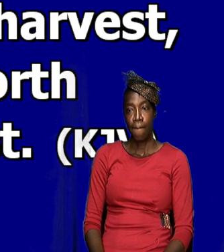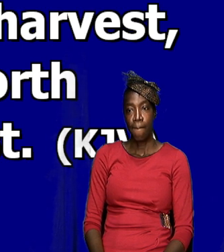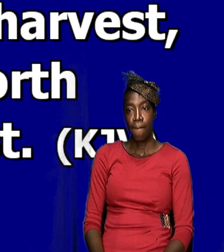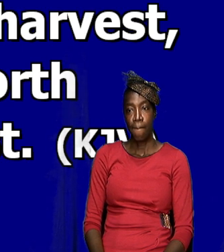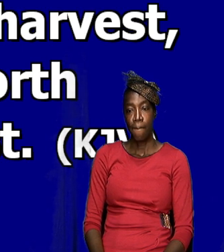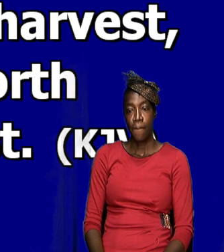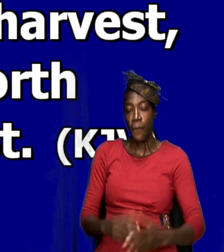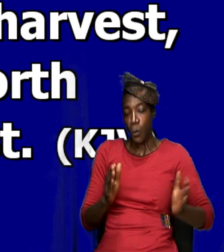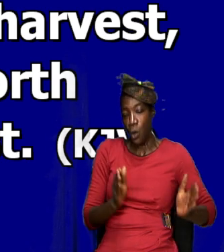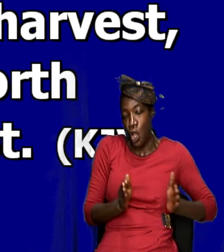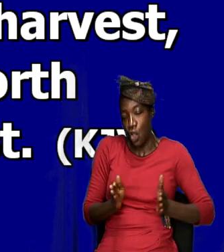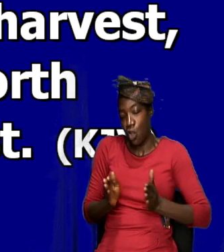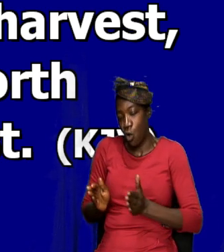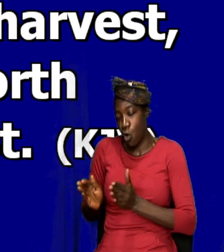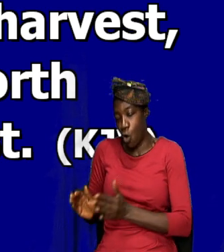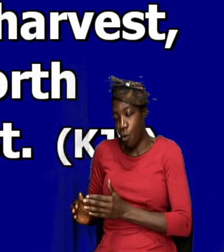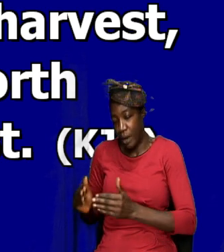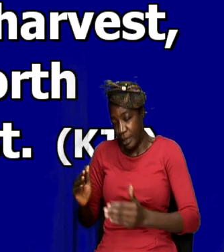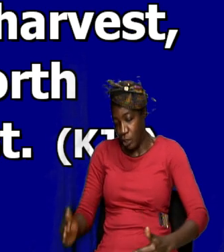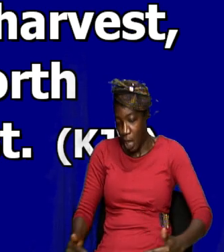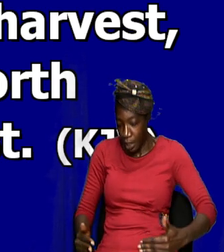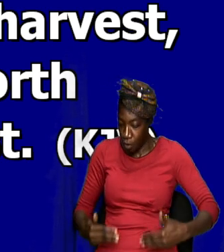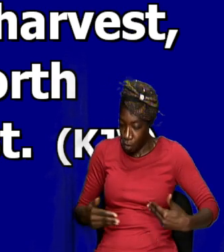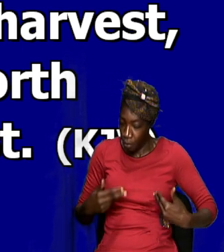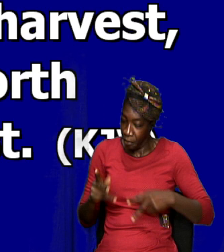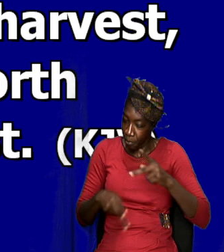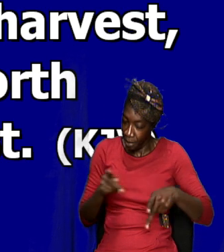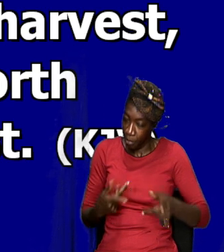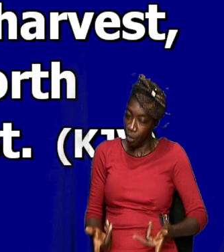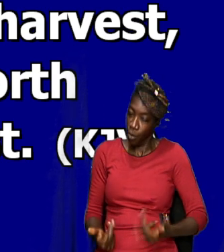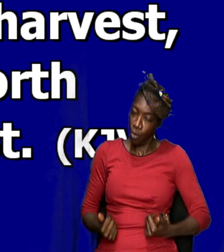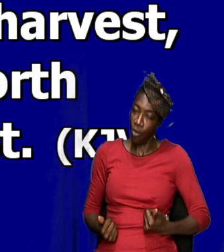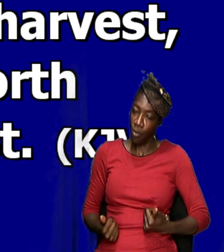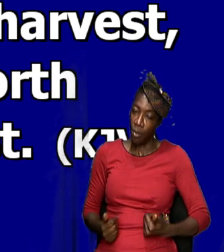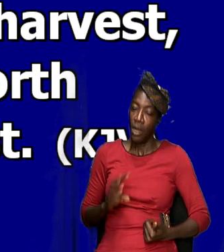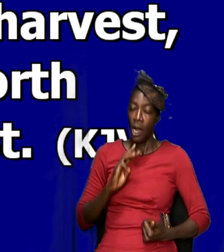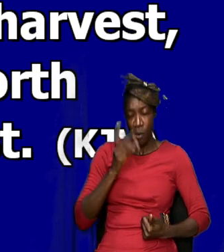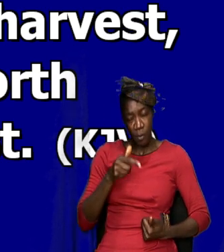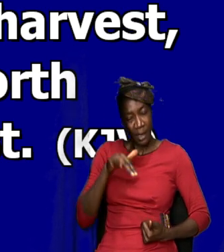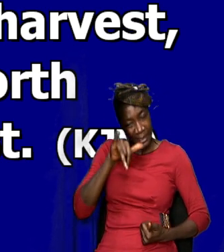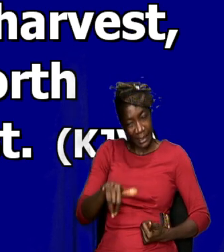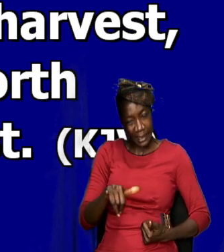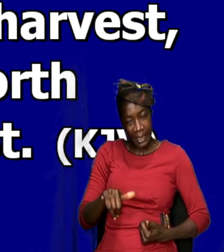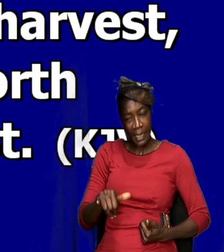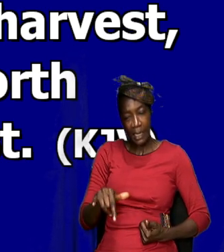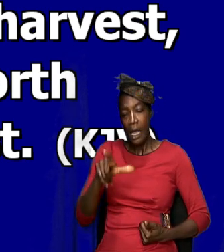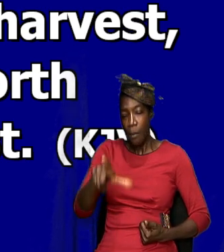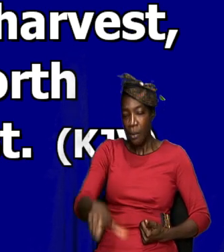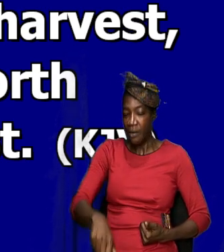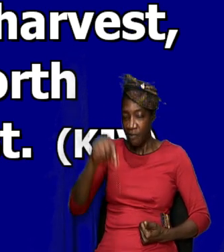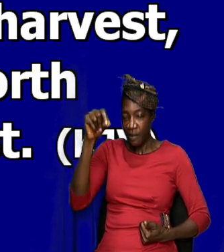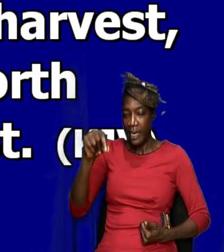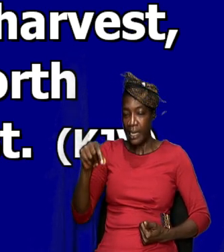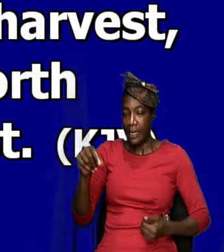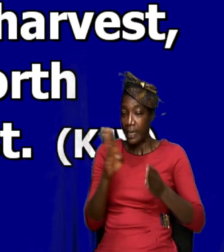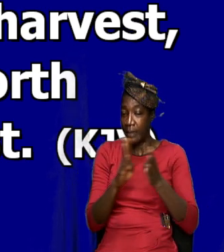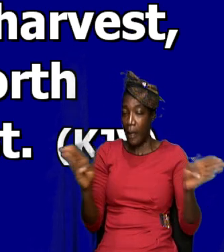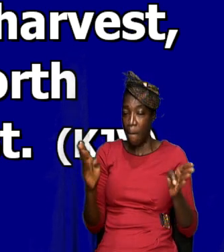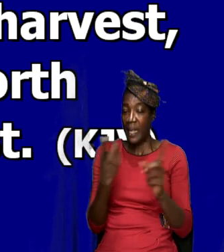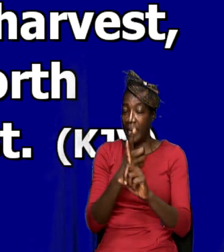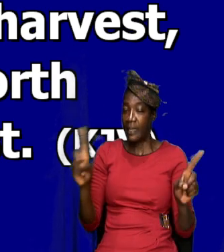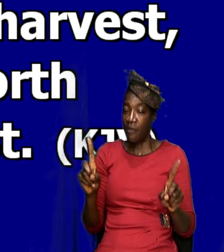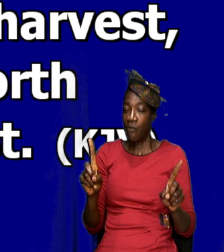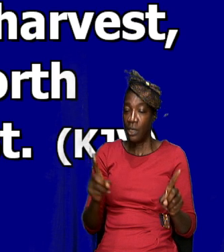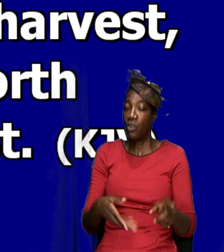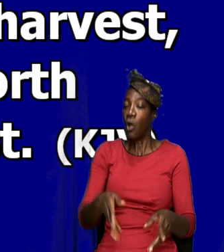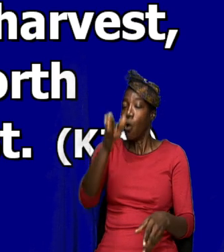encourage people to come out. And we will still do that, you know, but we find that there's a big difference when